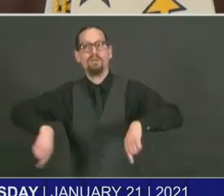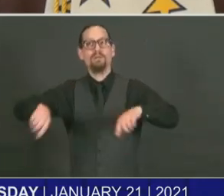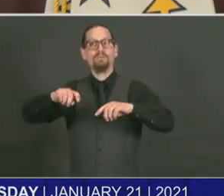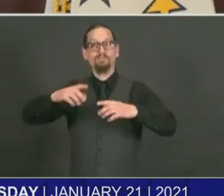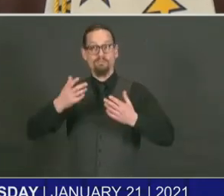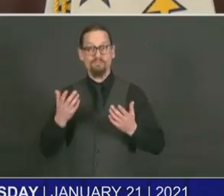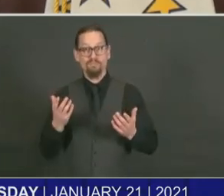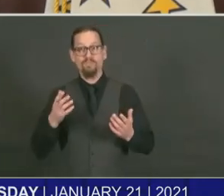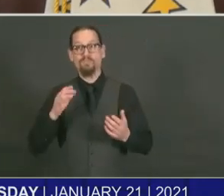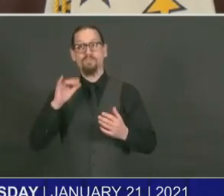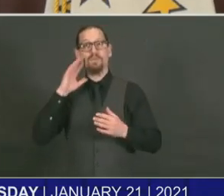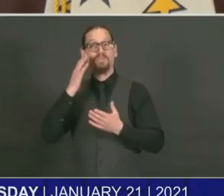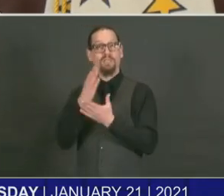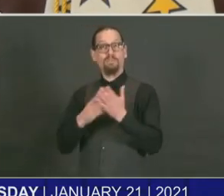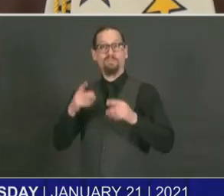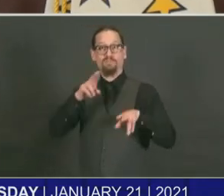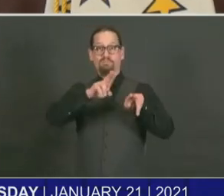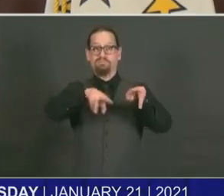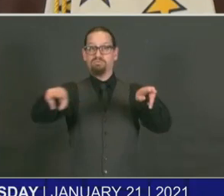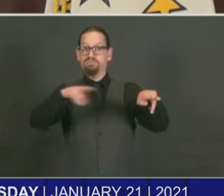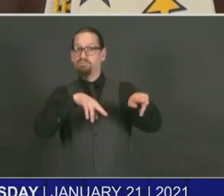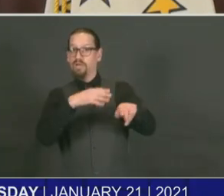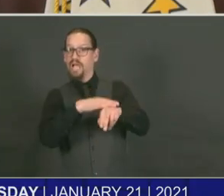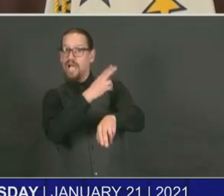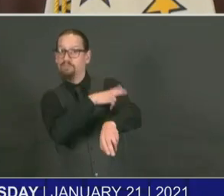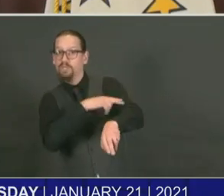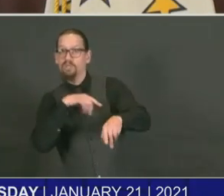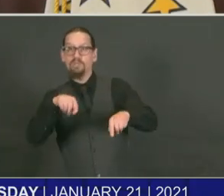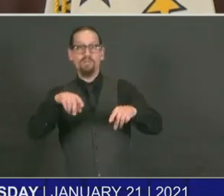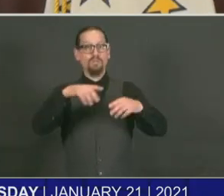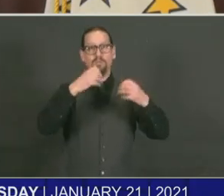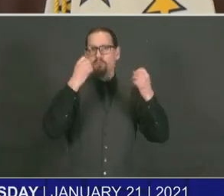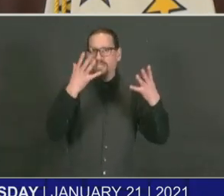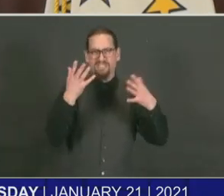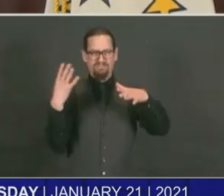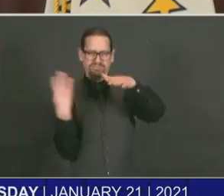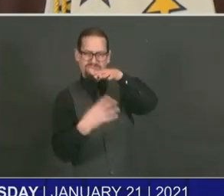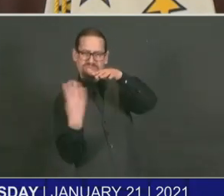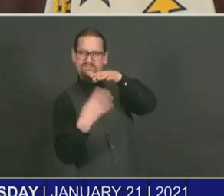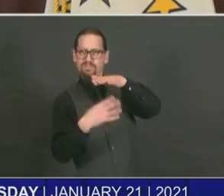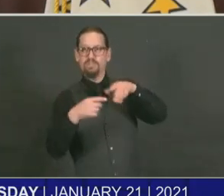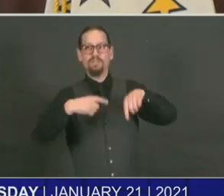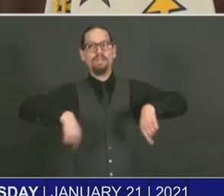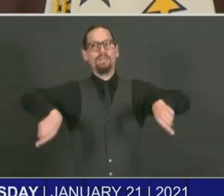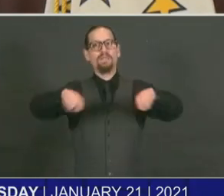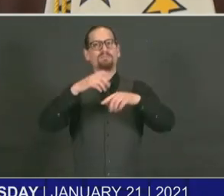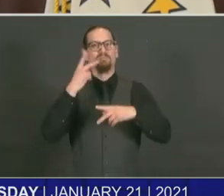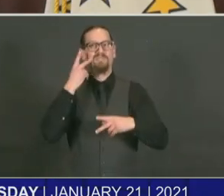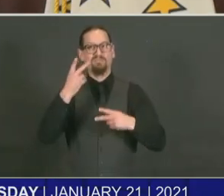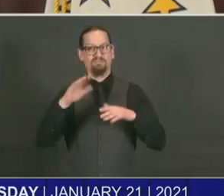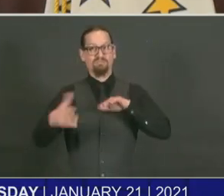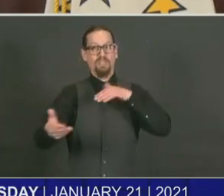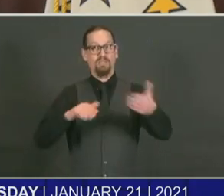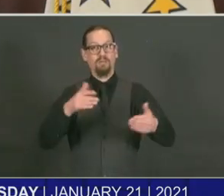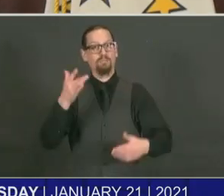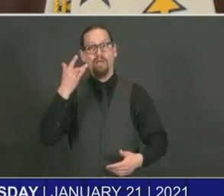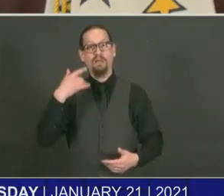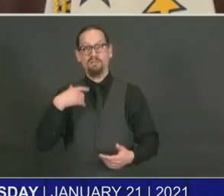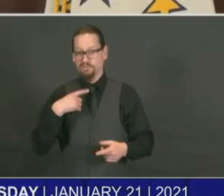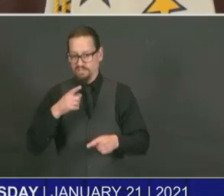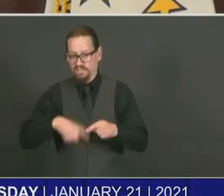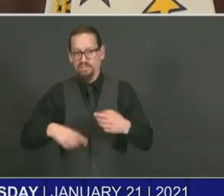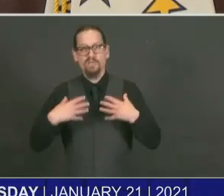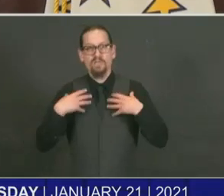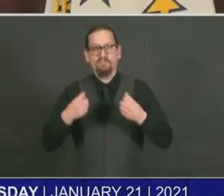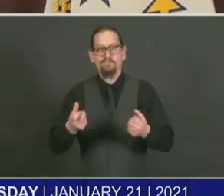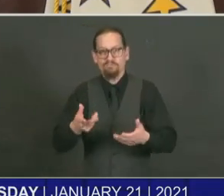because healthcare system is not able to adequately respond. Moving forward, our vaccination campaign will be focused on protecting Rhode Islanders who